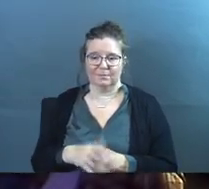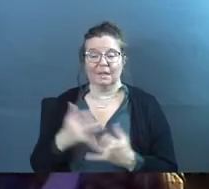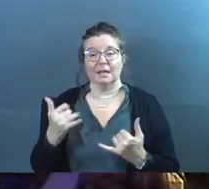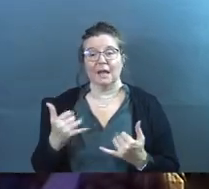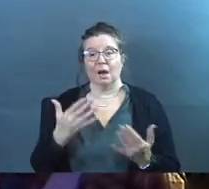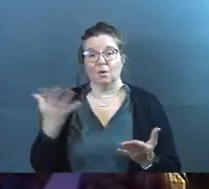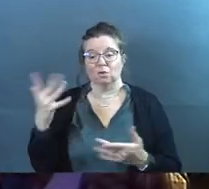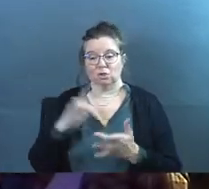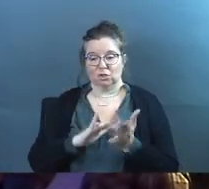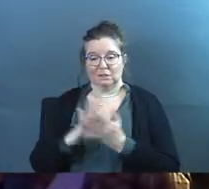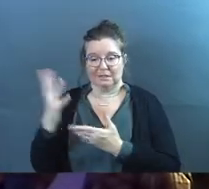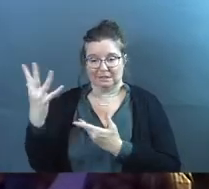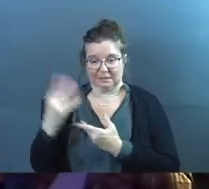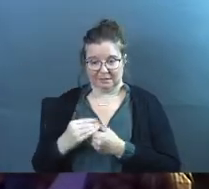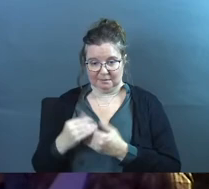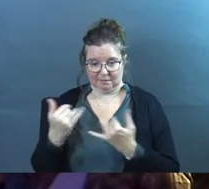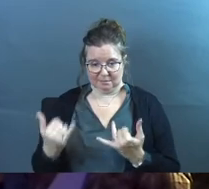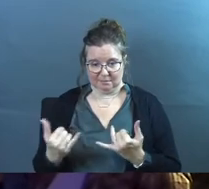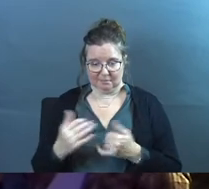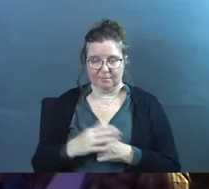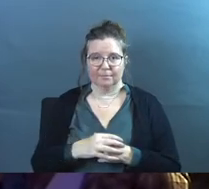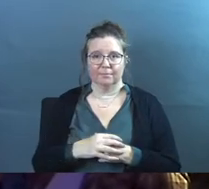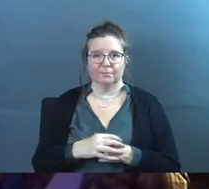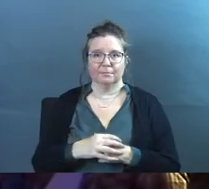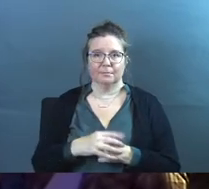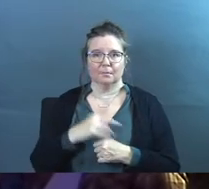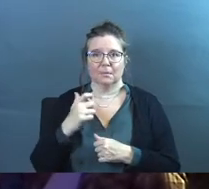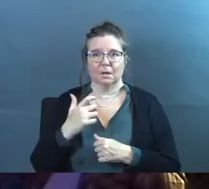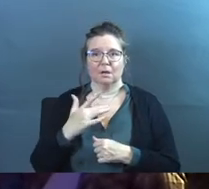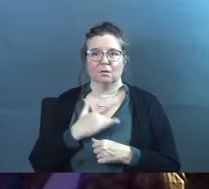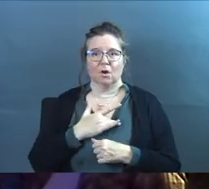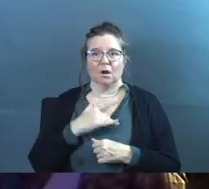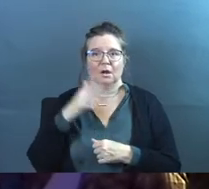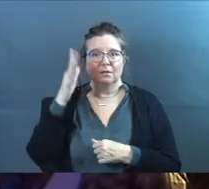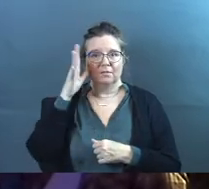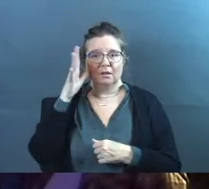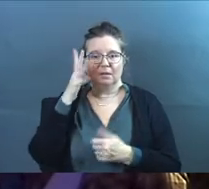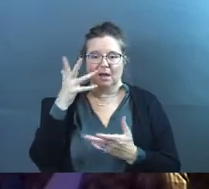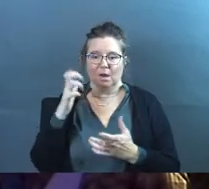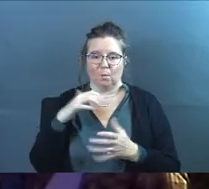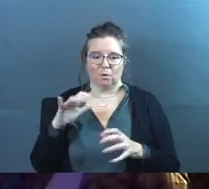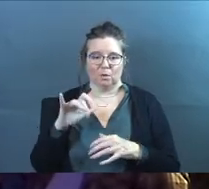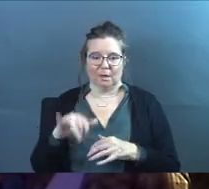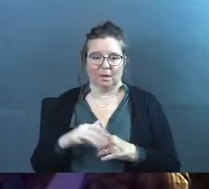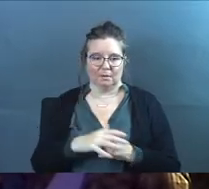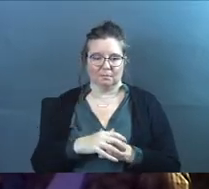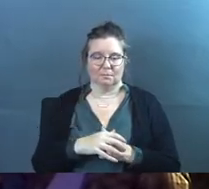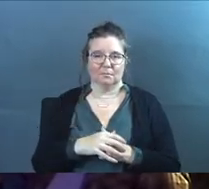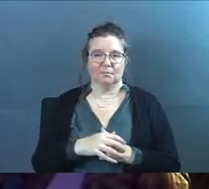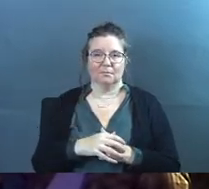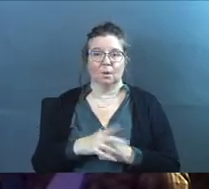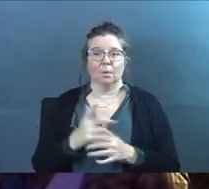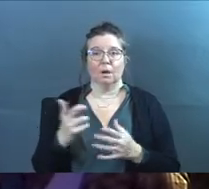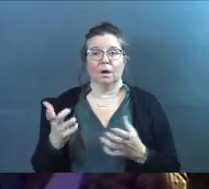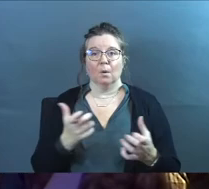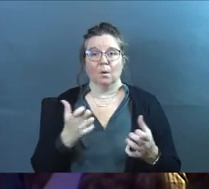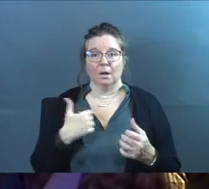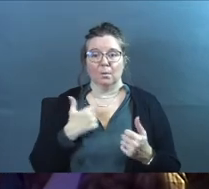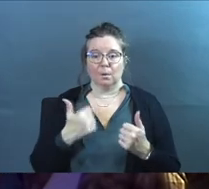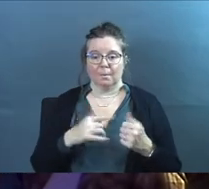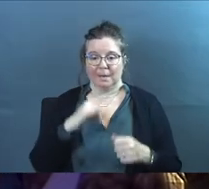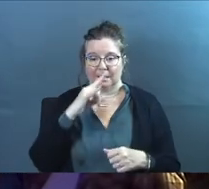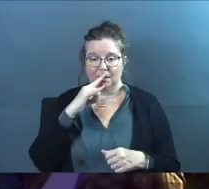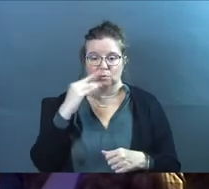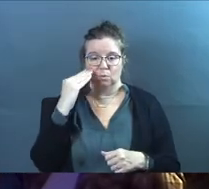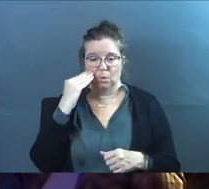And now you bring Jesus into the equation, because the heart of the Father is, I don't want to do that. What I want is, I want